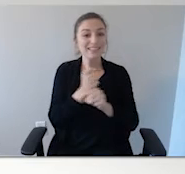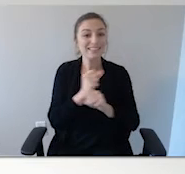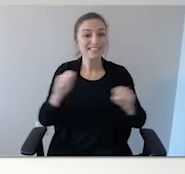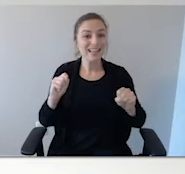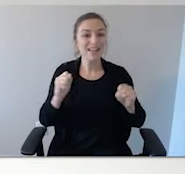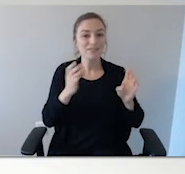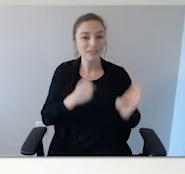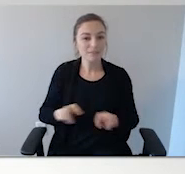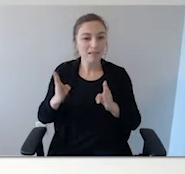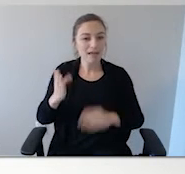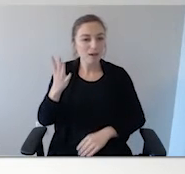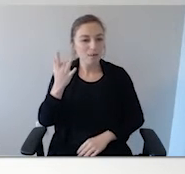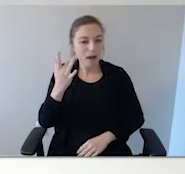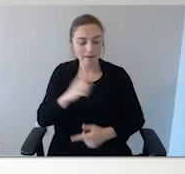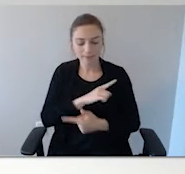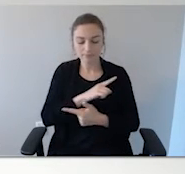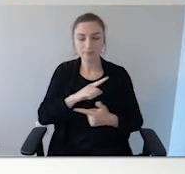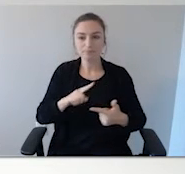safety plan,